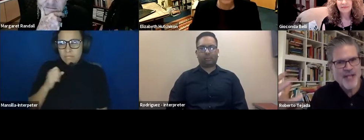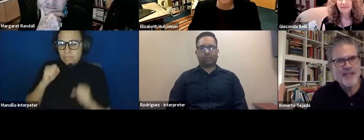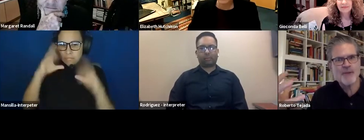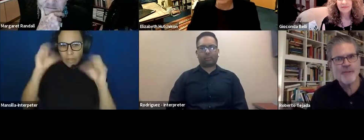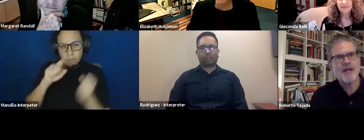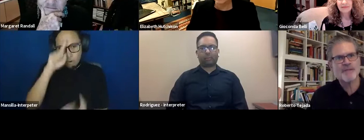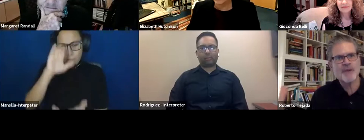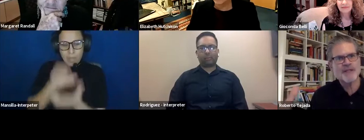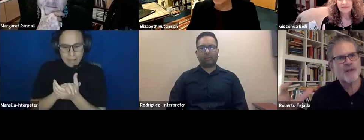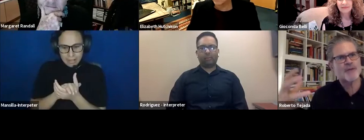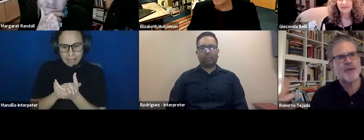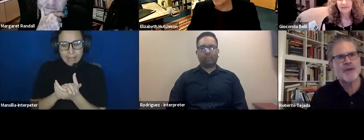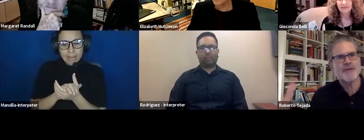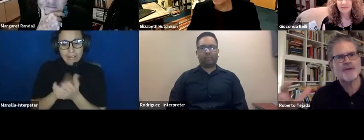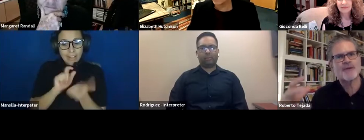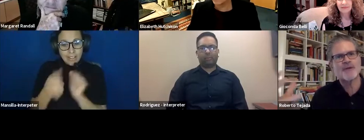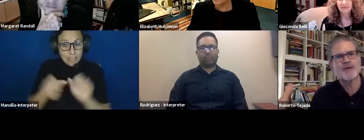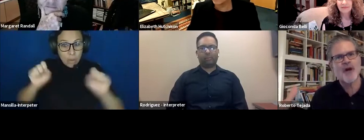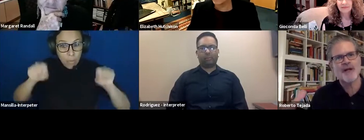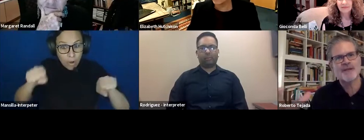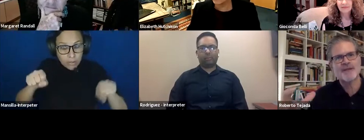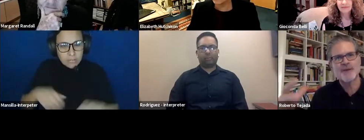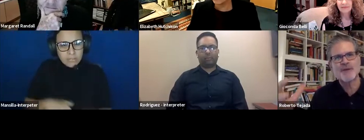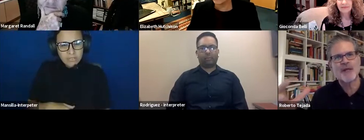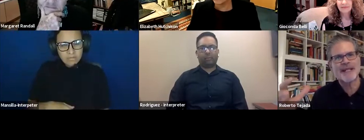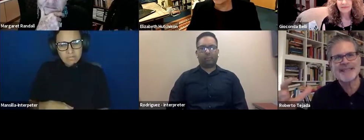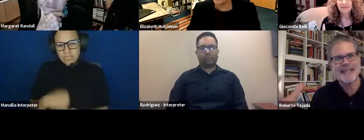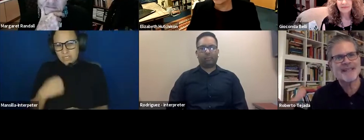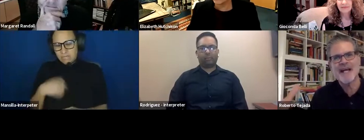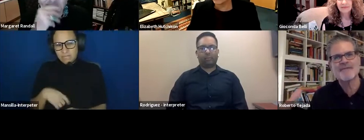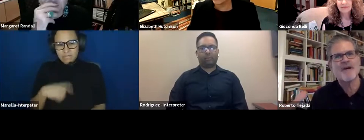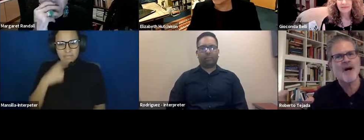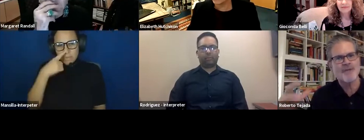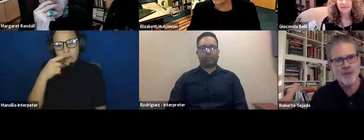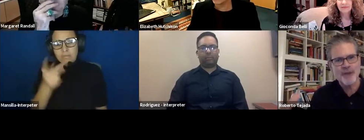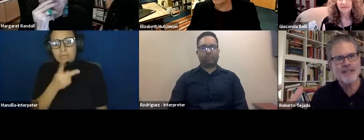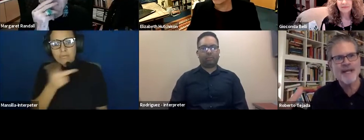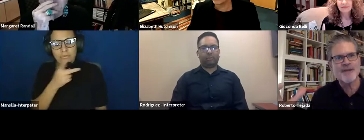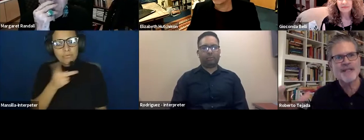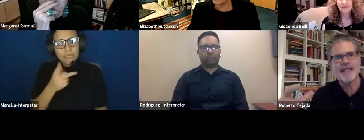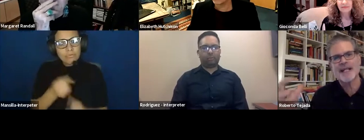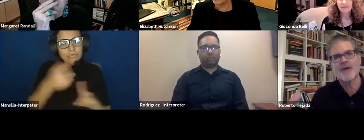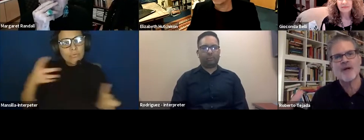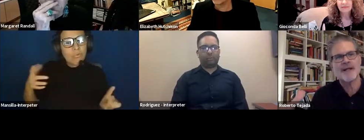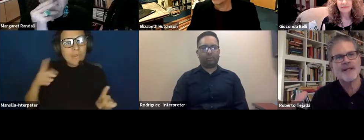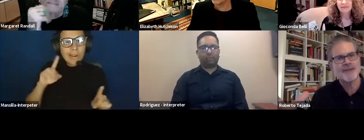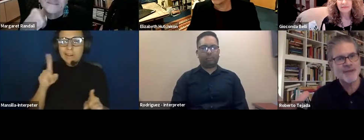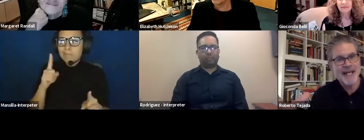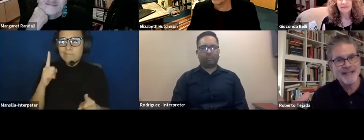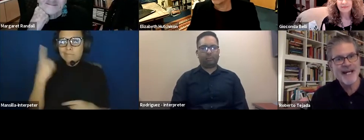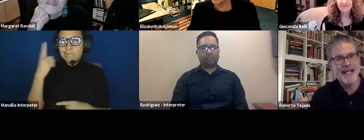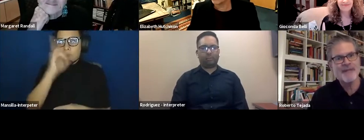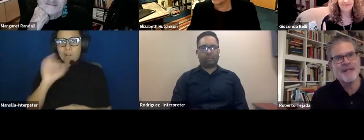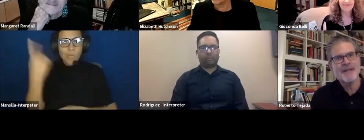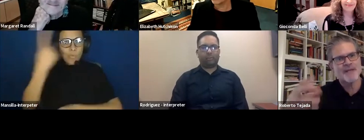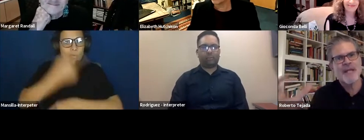that change was possible. And so I was wondering if the two of you could talk us through a day in the life of your work together in Nicaragua during